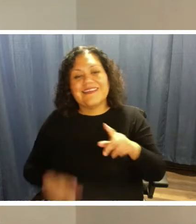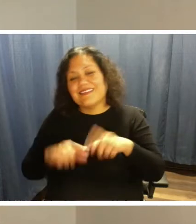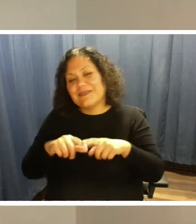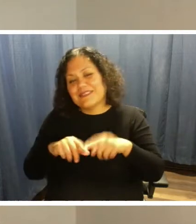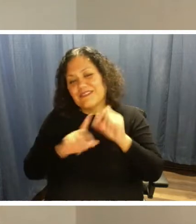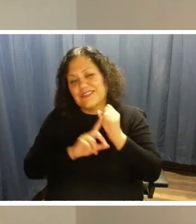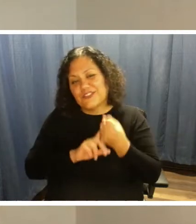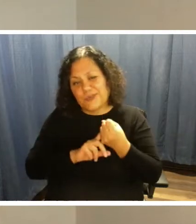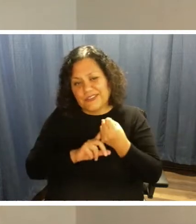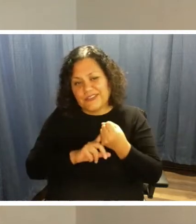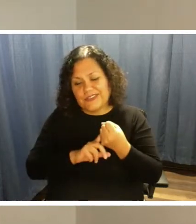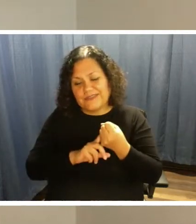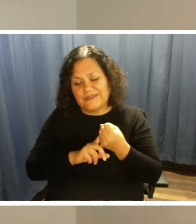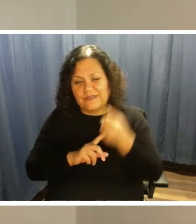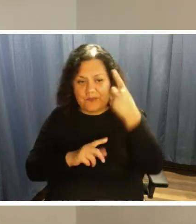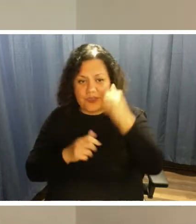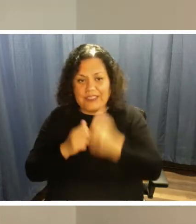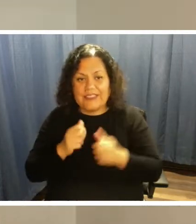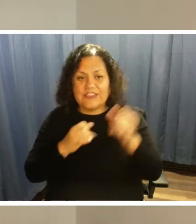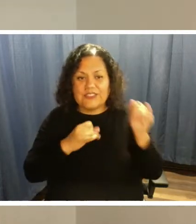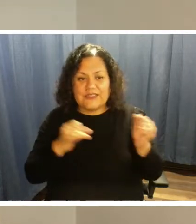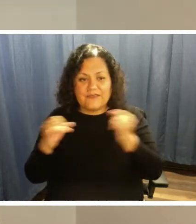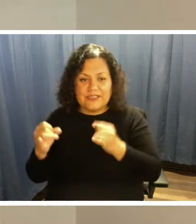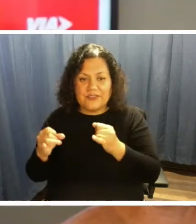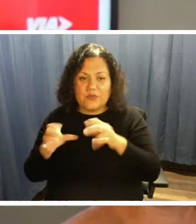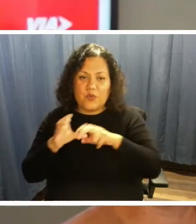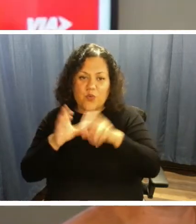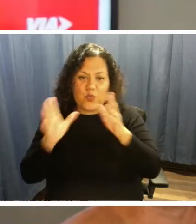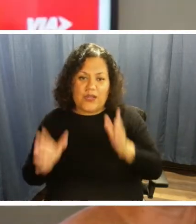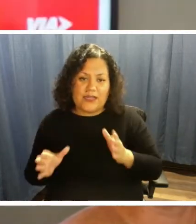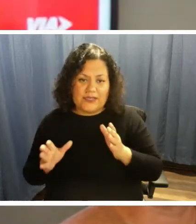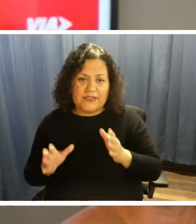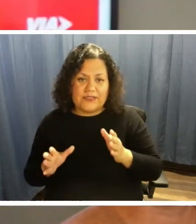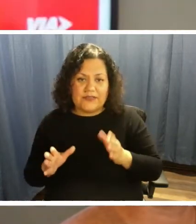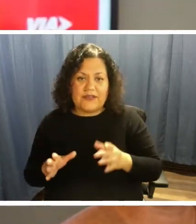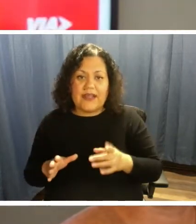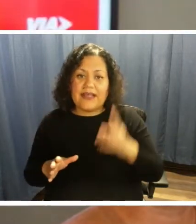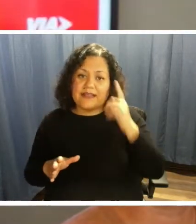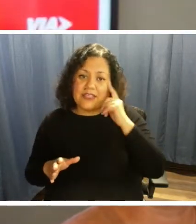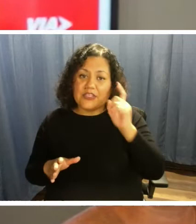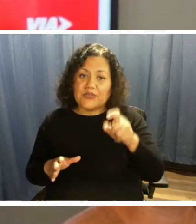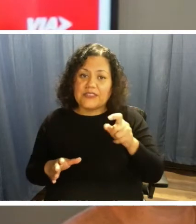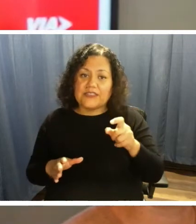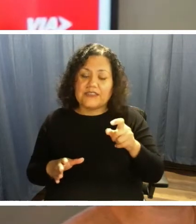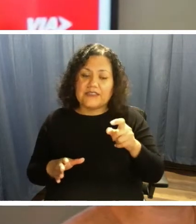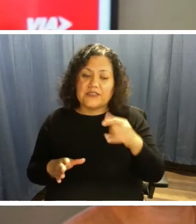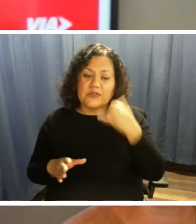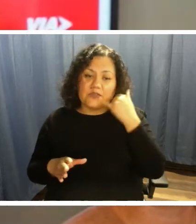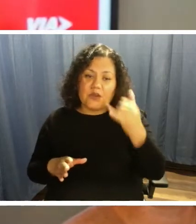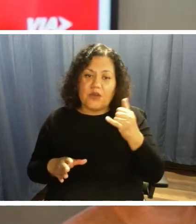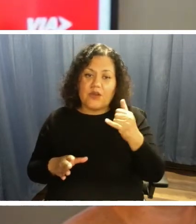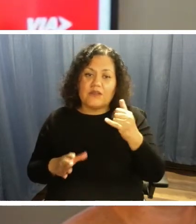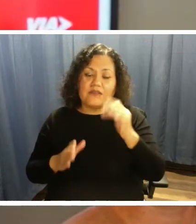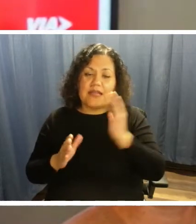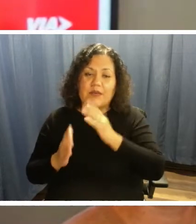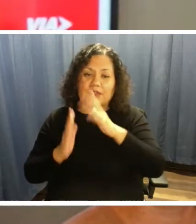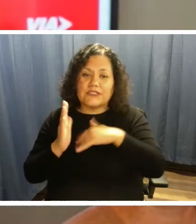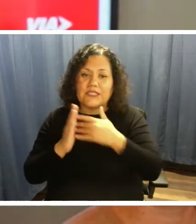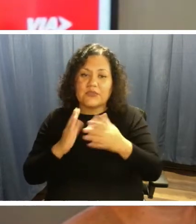for each individual rider. So I think you need to call, you can call our scheduling department, and they would be glad